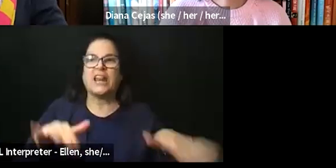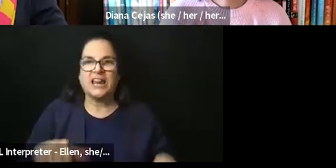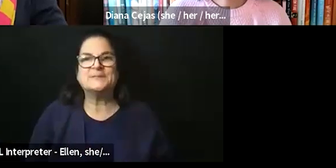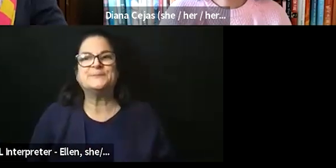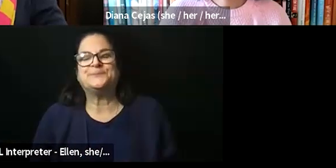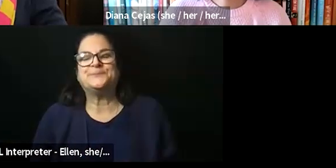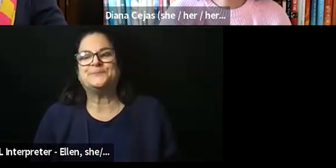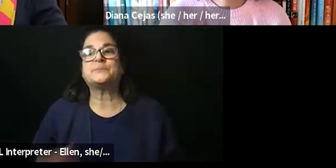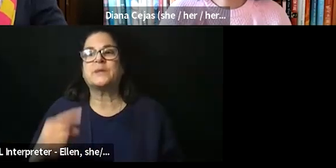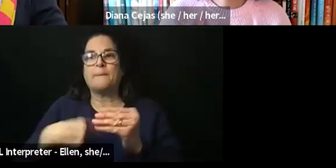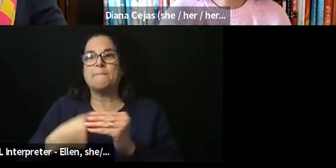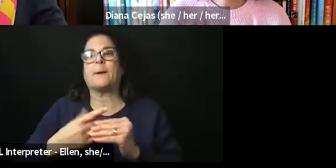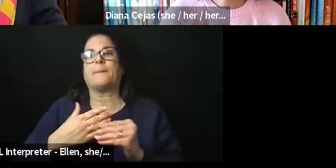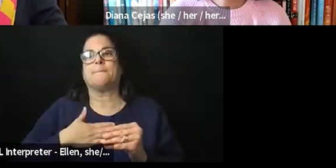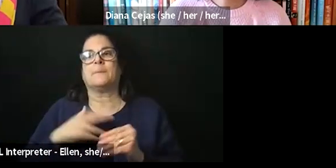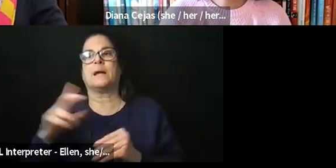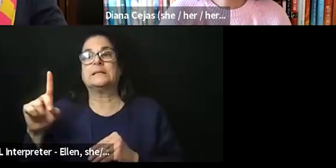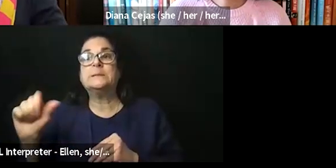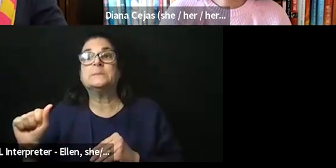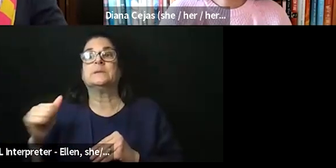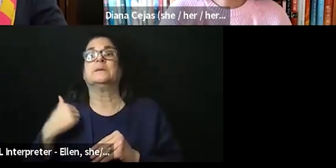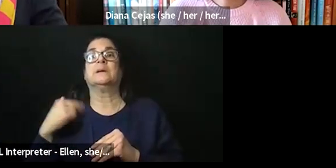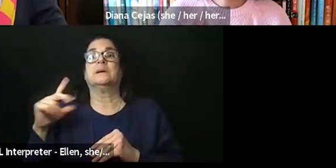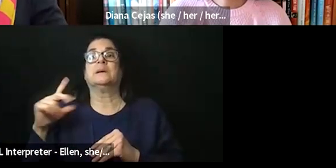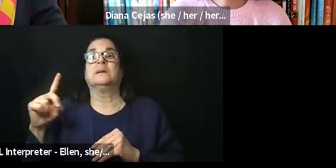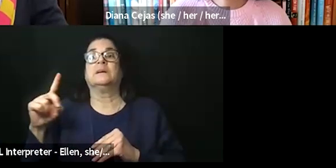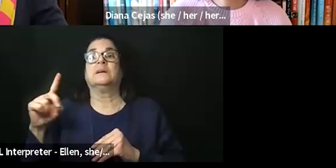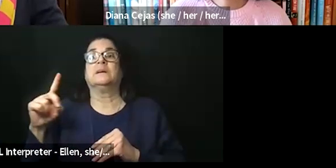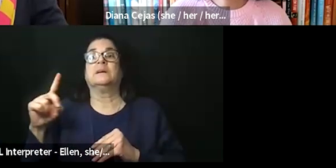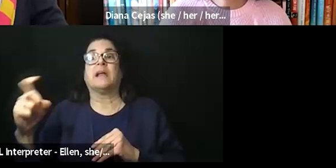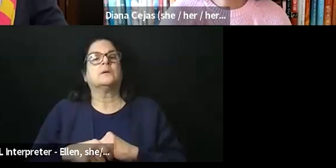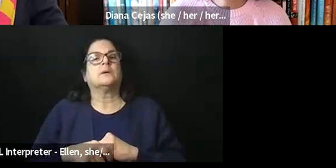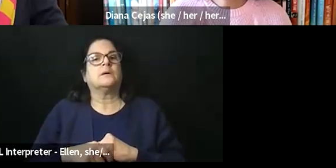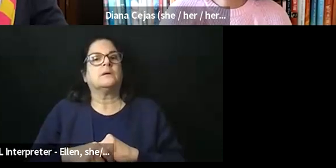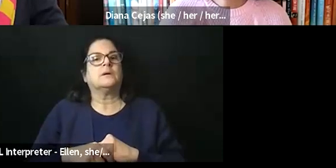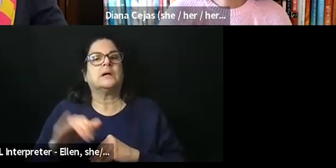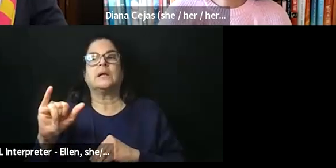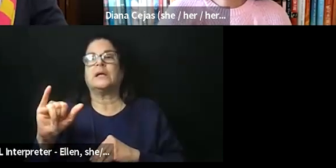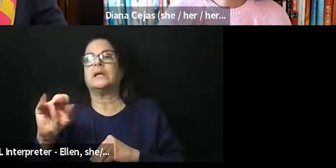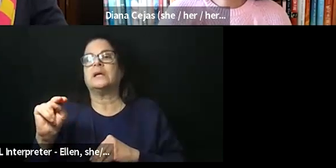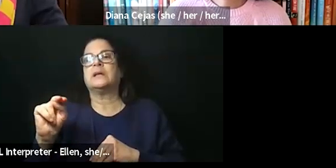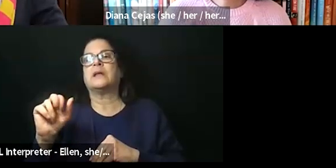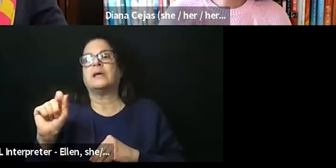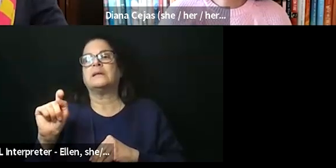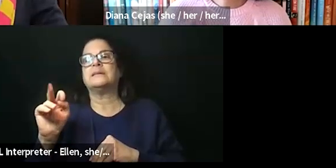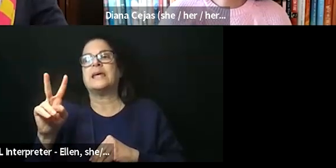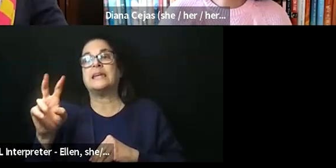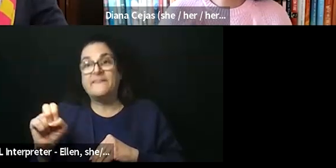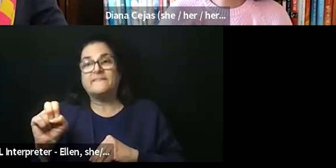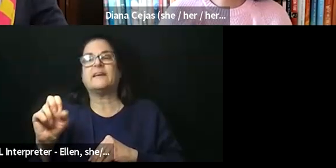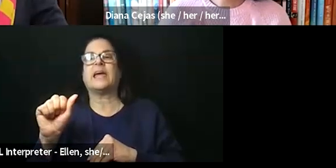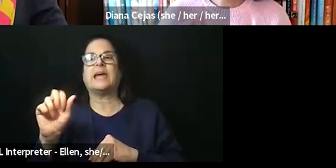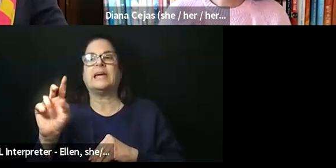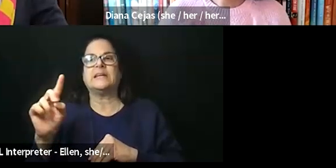disability, I have a diagnosis of inattentive ADHD. And it was a